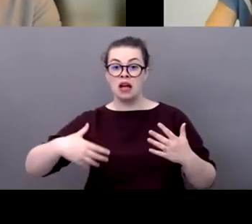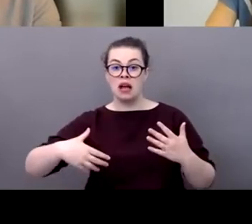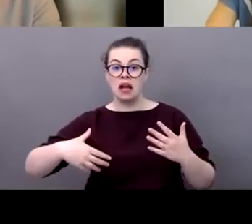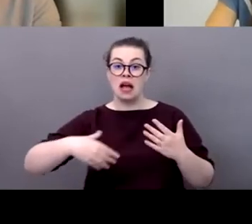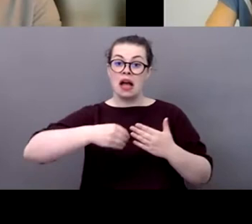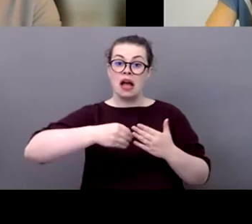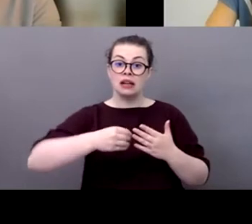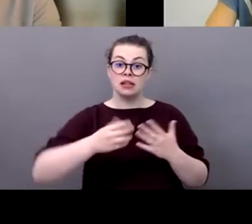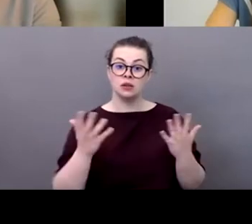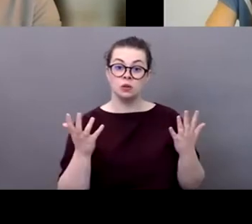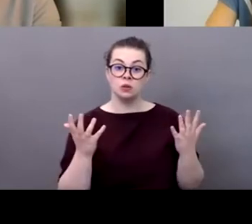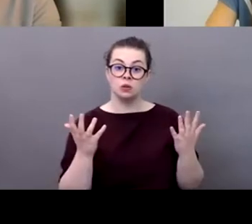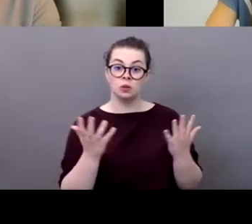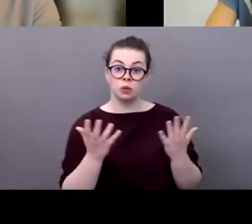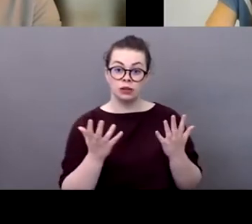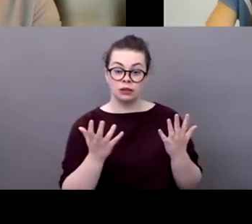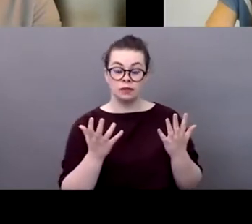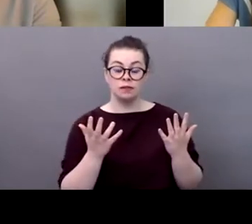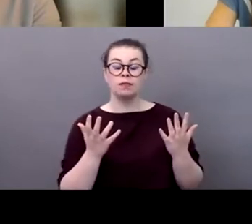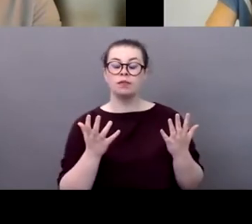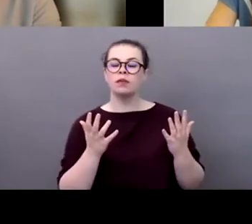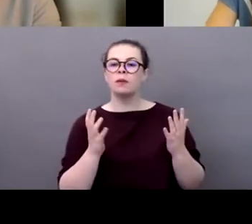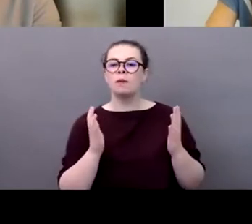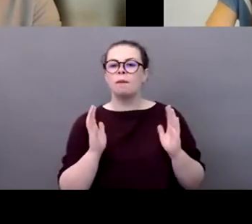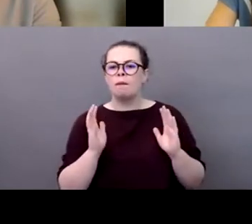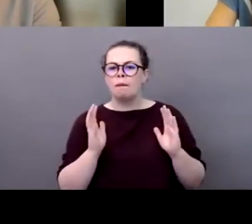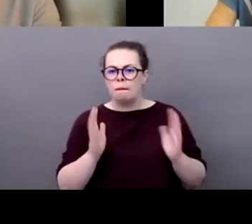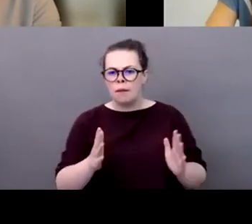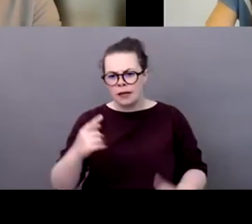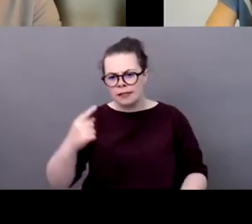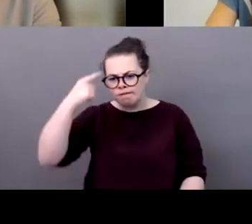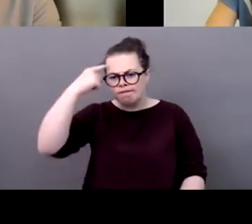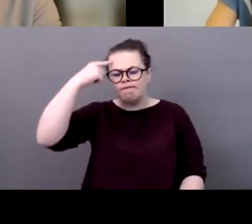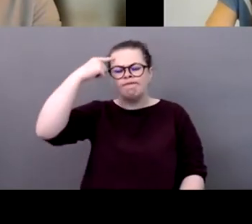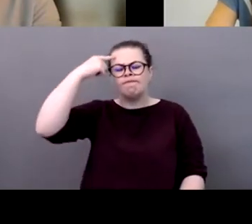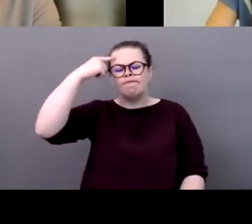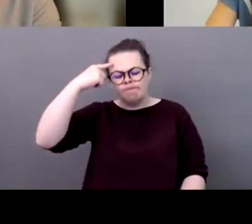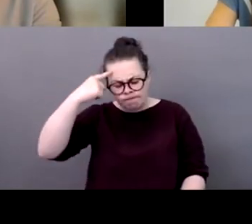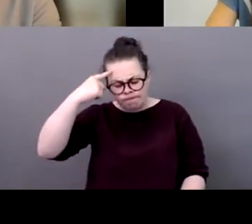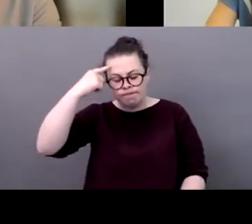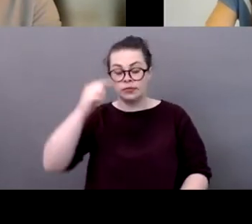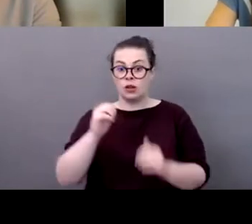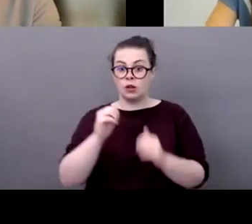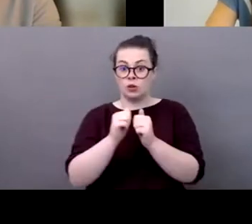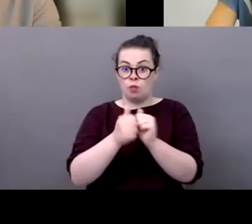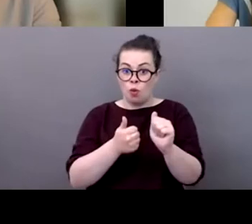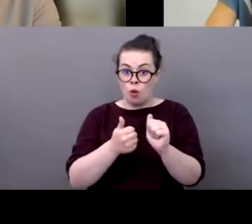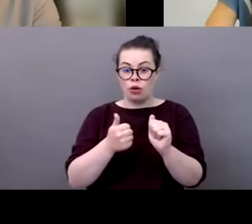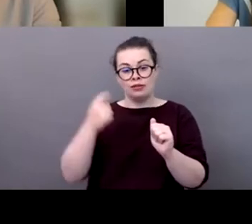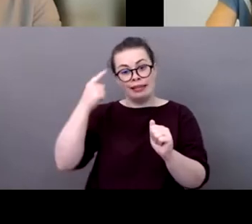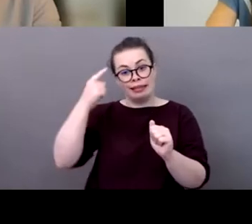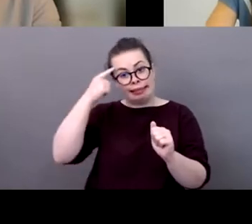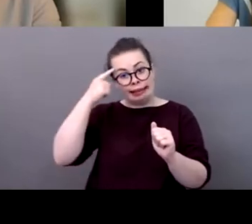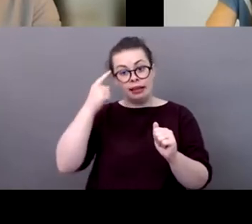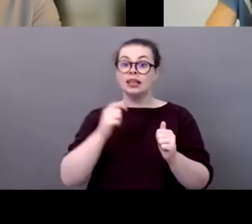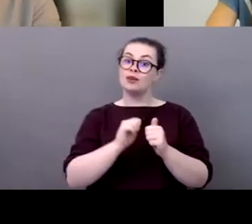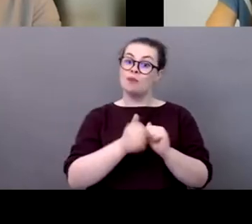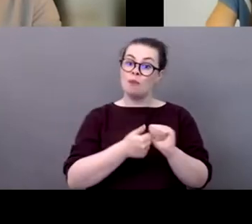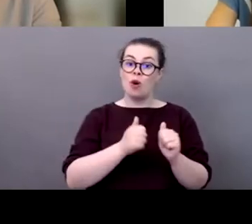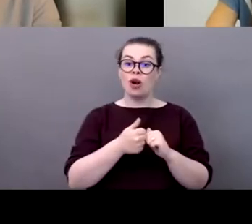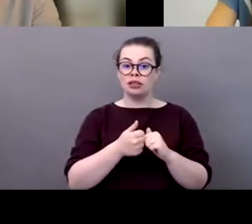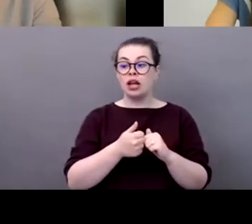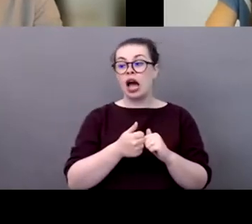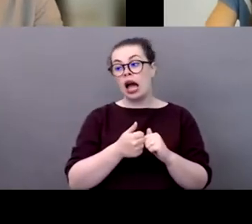stress the need to consider sustainability or greening of sport not not as an add-on but as a really